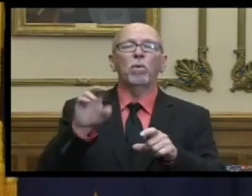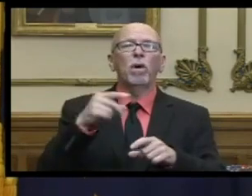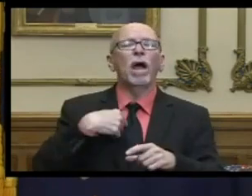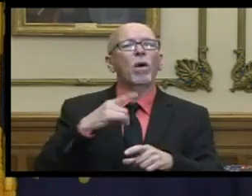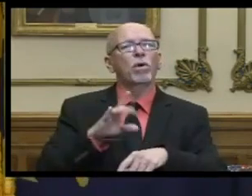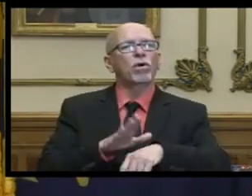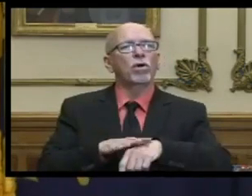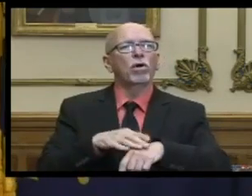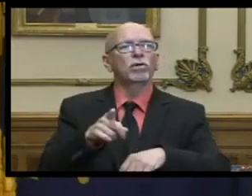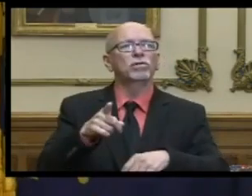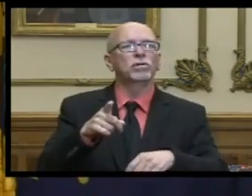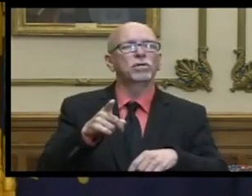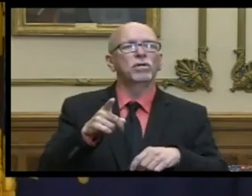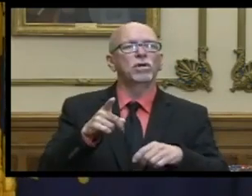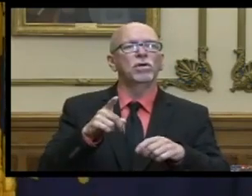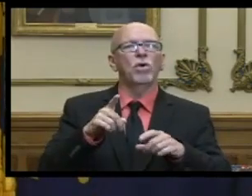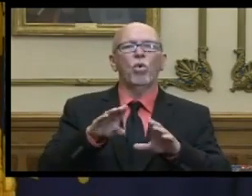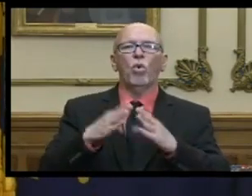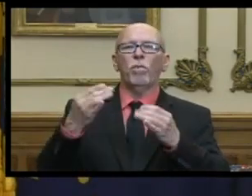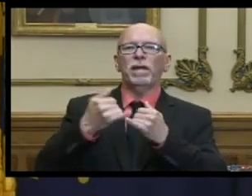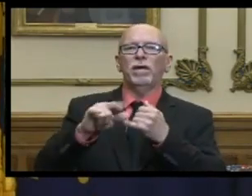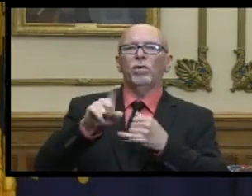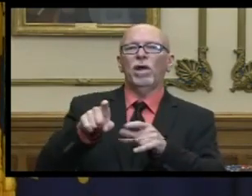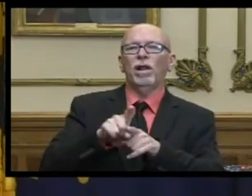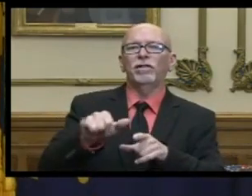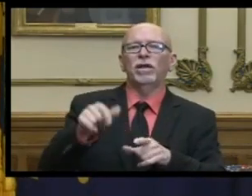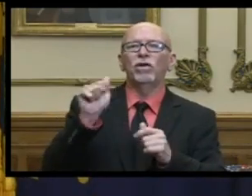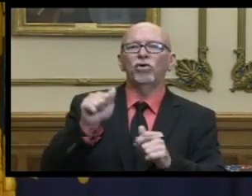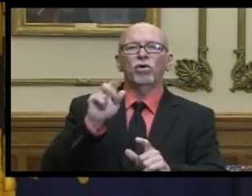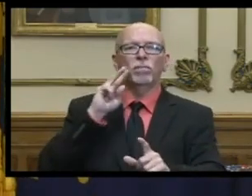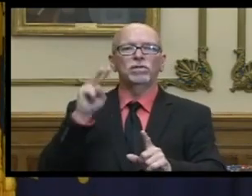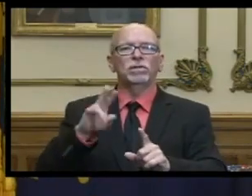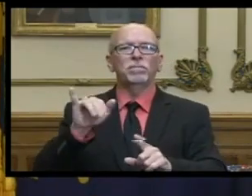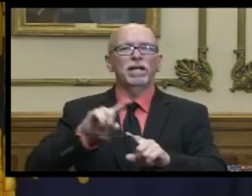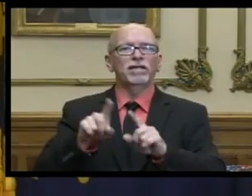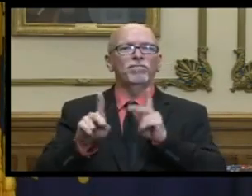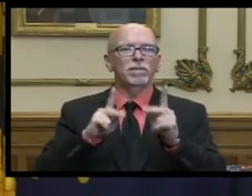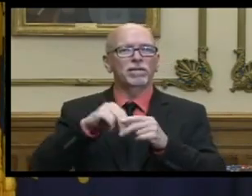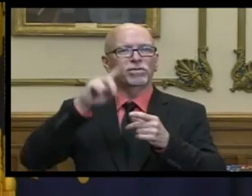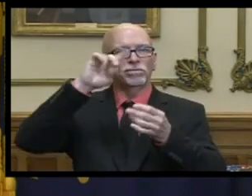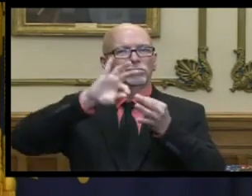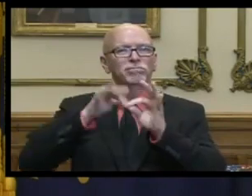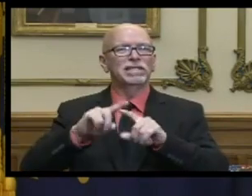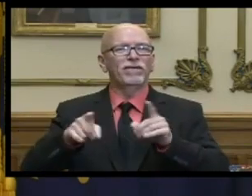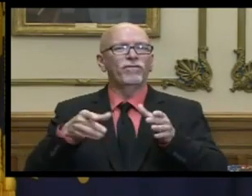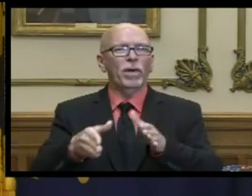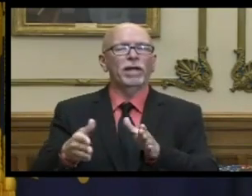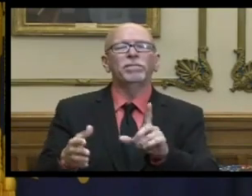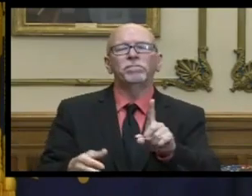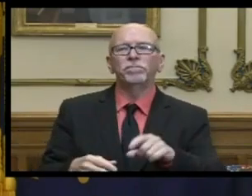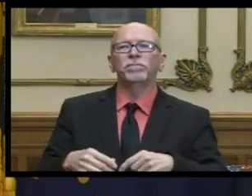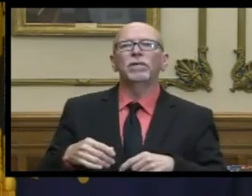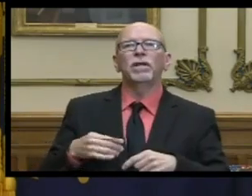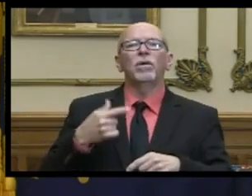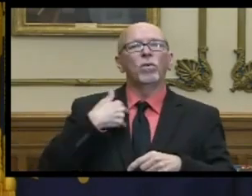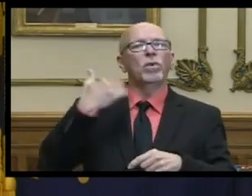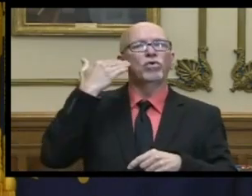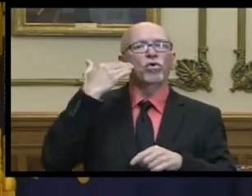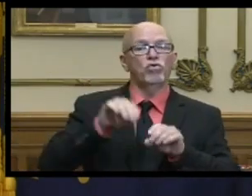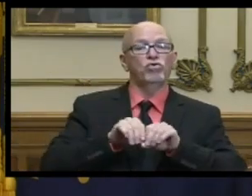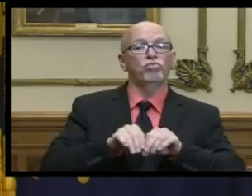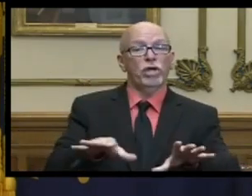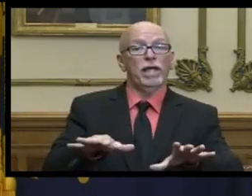would caution on open-ended questions like that that can be perceived by different people differently so we know that the